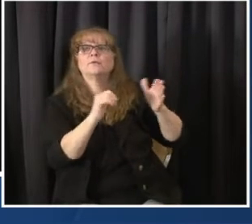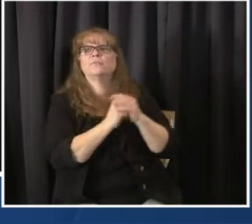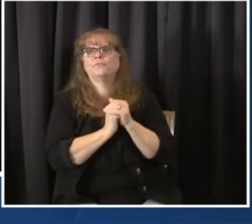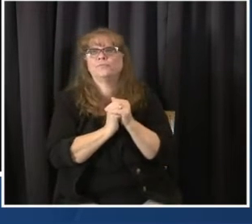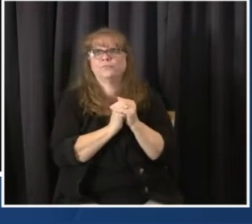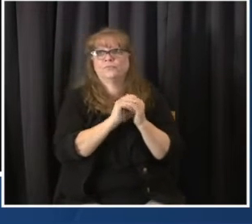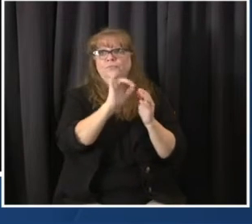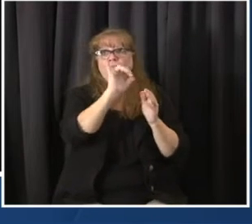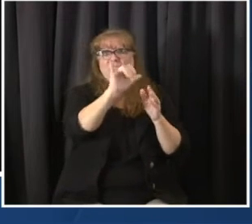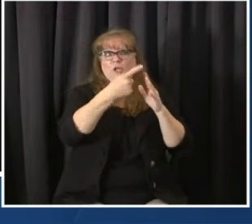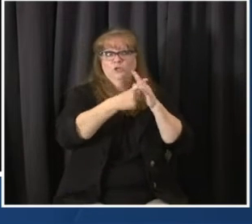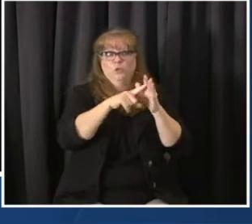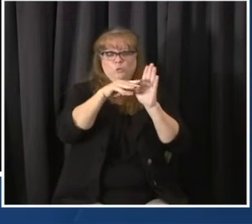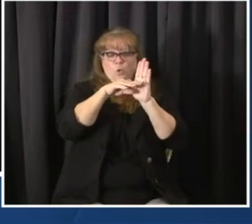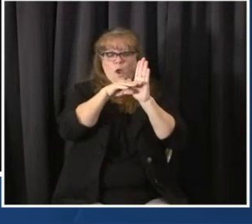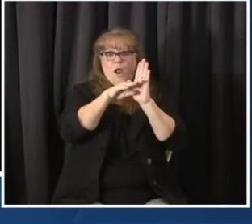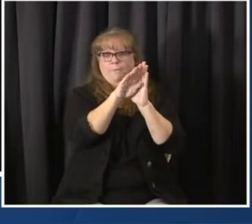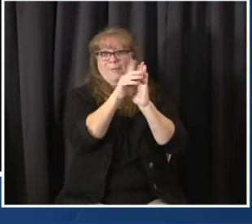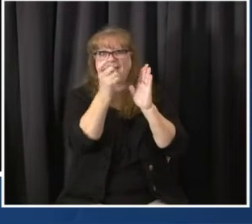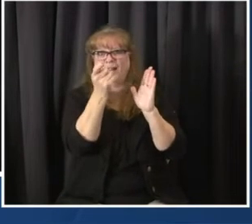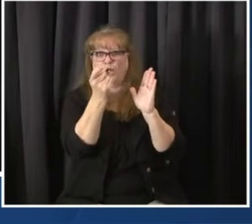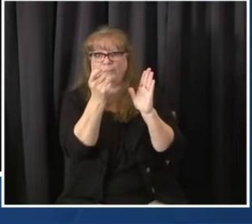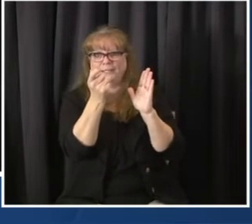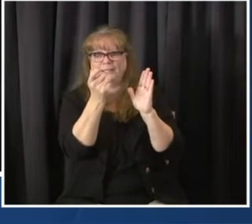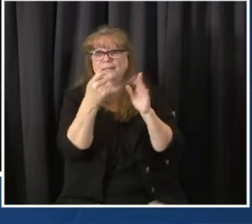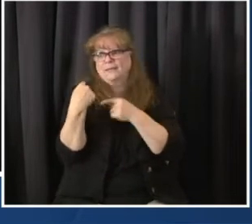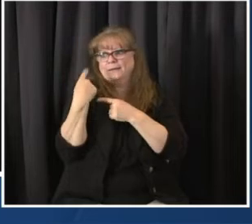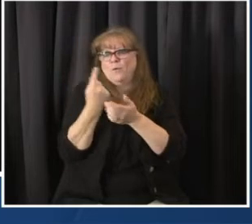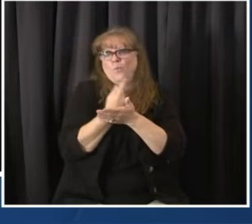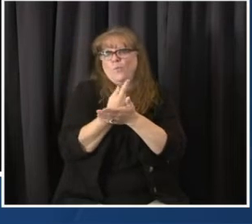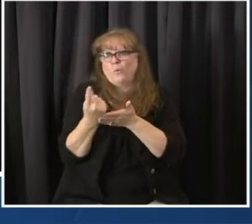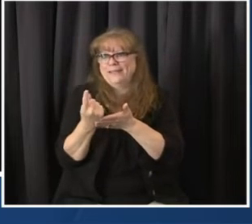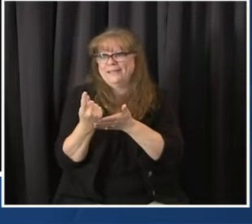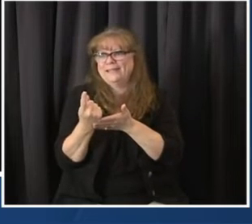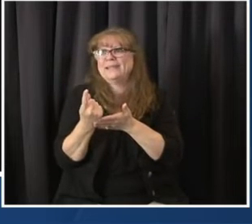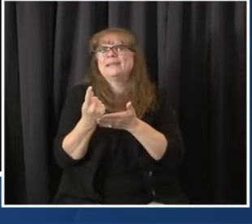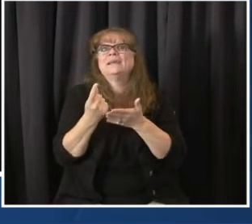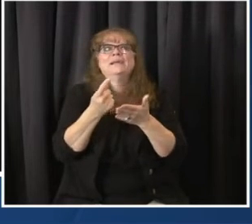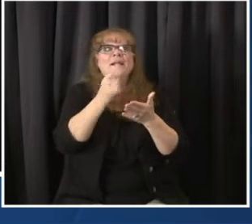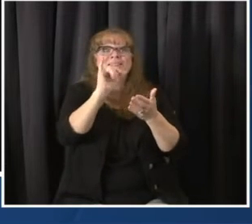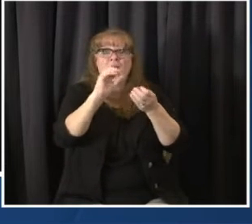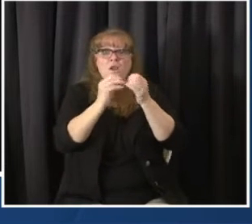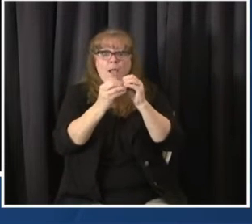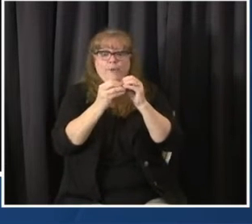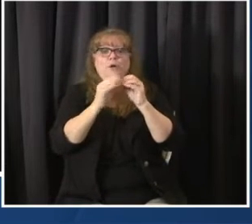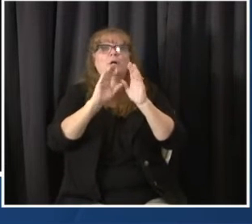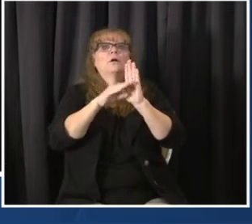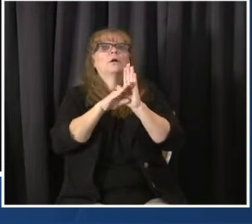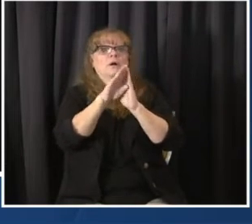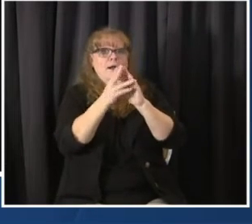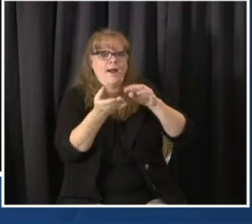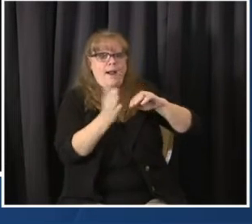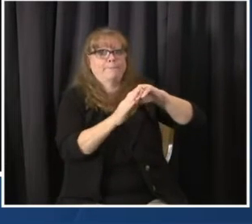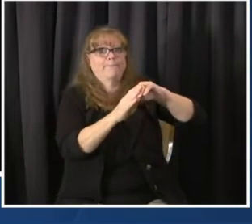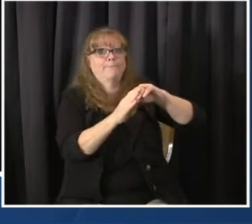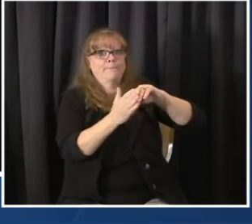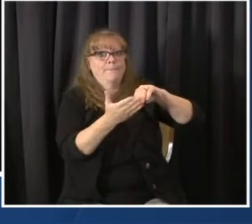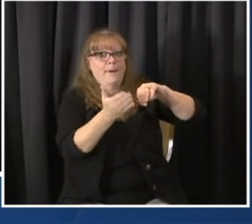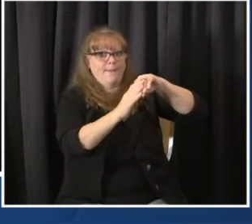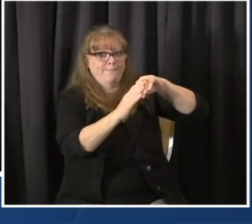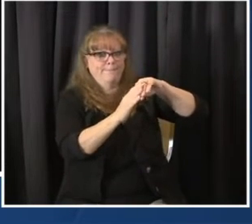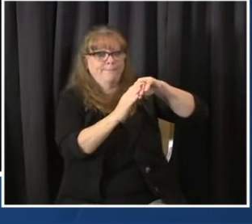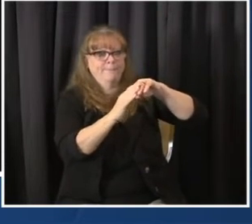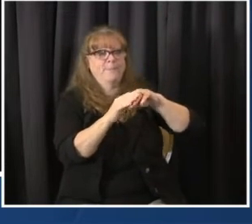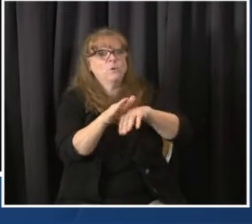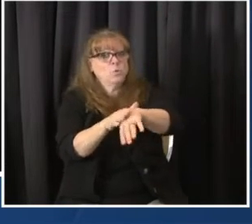week or so worth of data, you can see that we have seen a slight increase in the number of cases that are occurring in the state. Next slide.